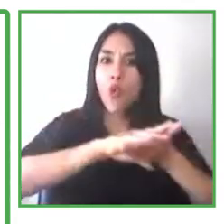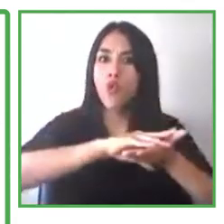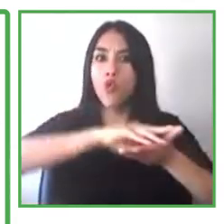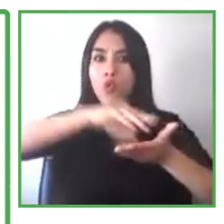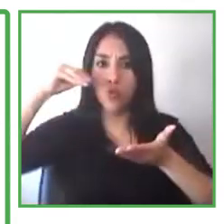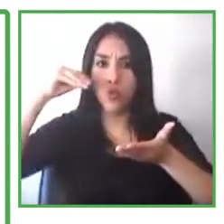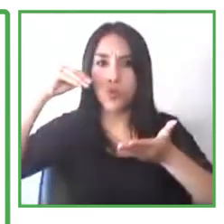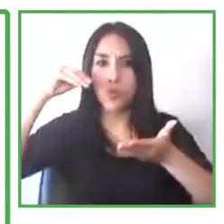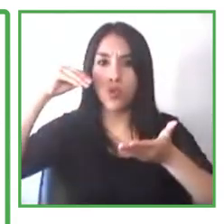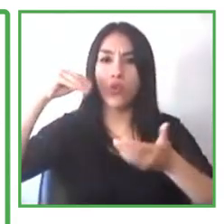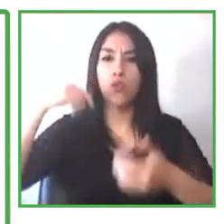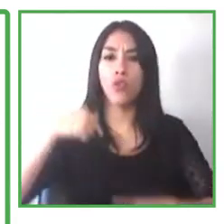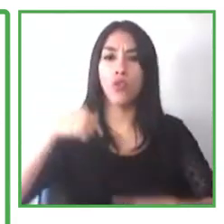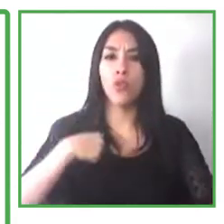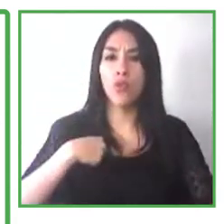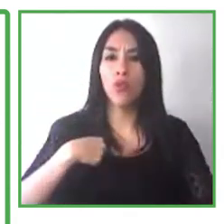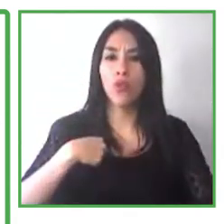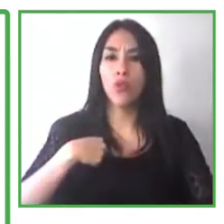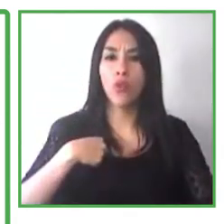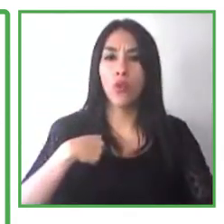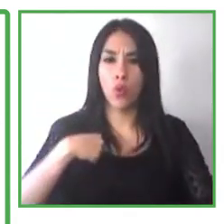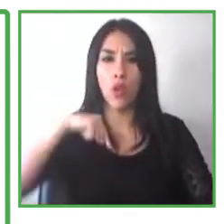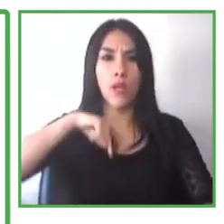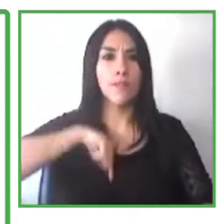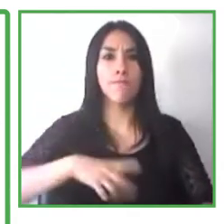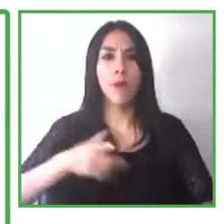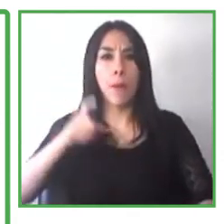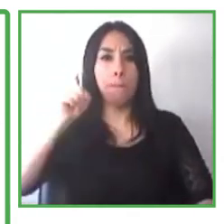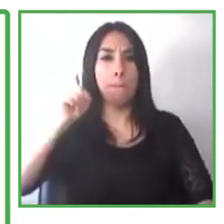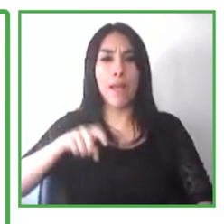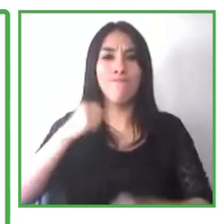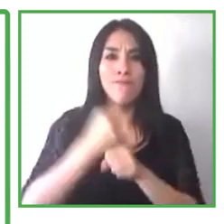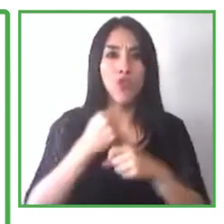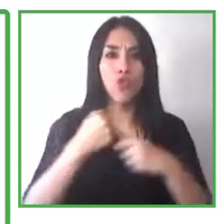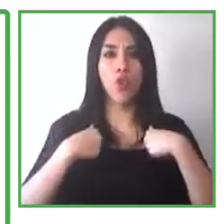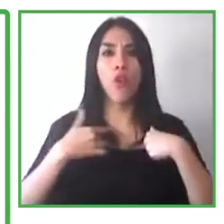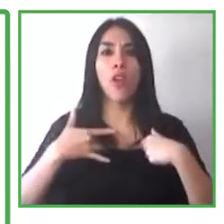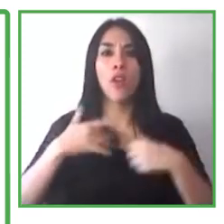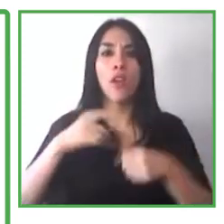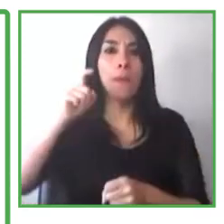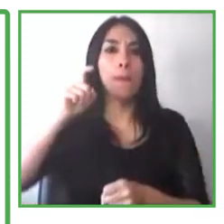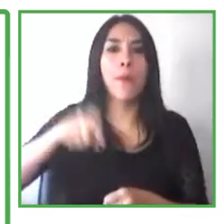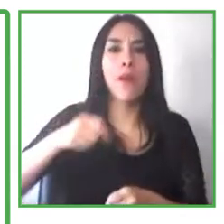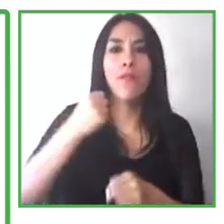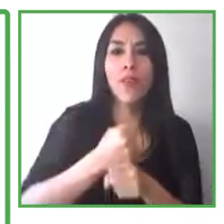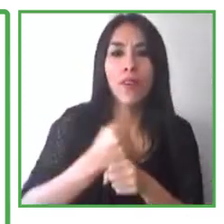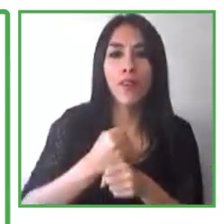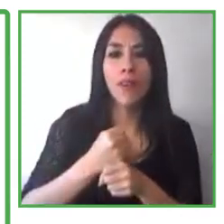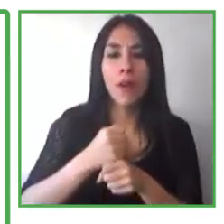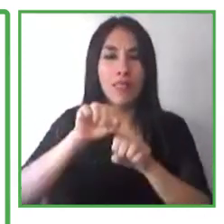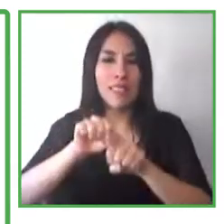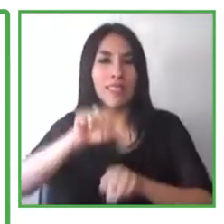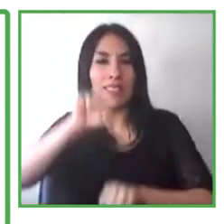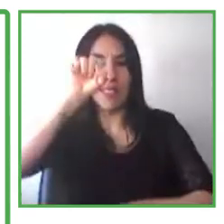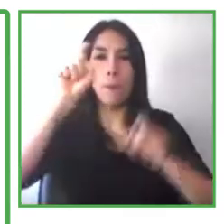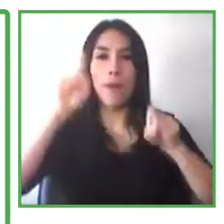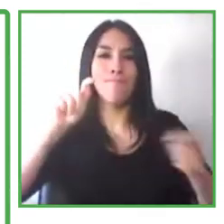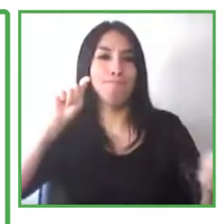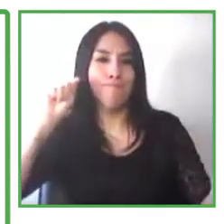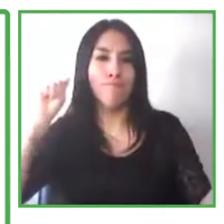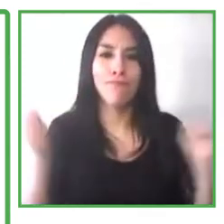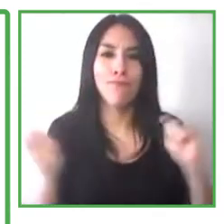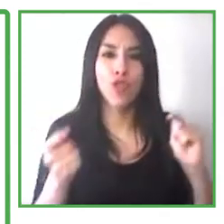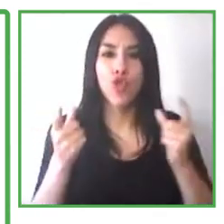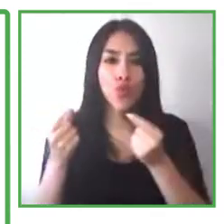global certification. It creates technical skills, as well as helping people with disabilities develop the soft